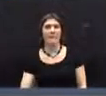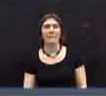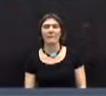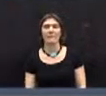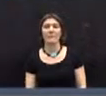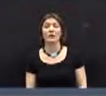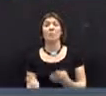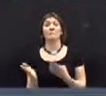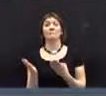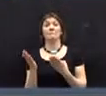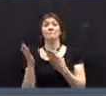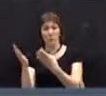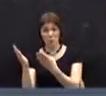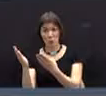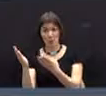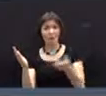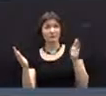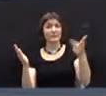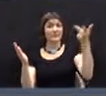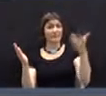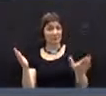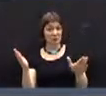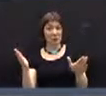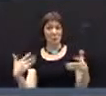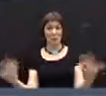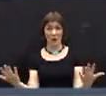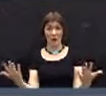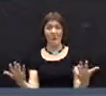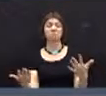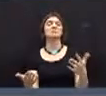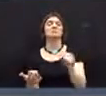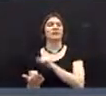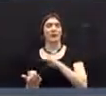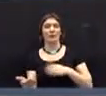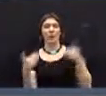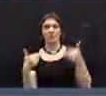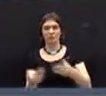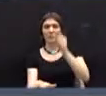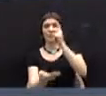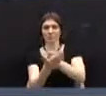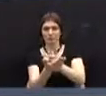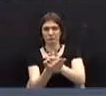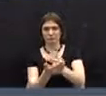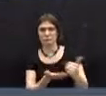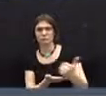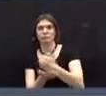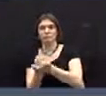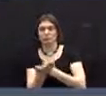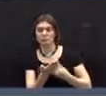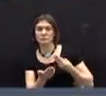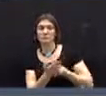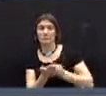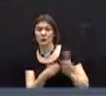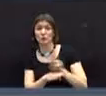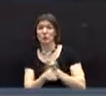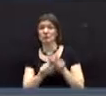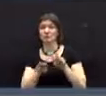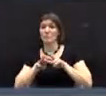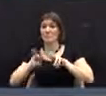It has been moved and seconded that the Select Board be authorized to raise, appropriate, and expend